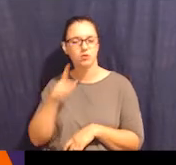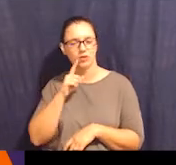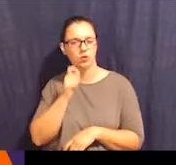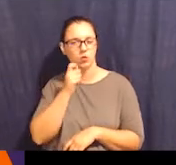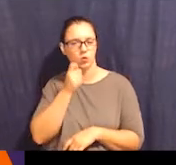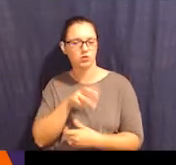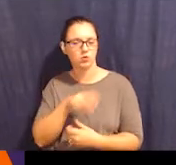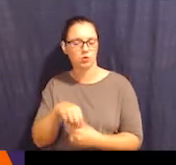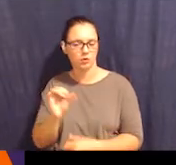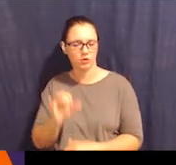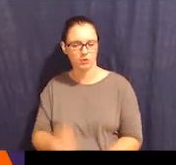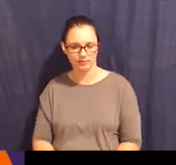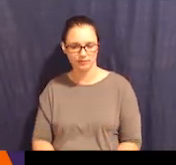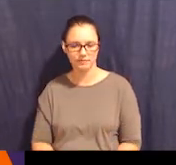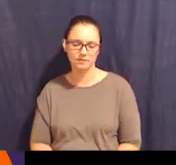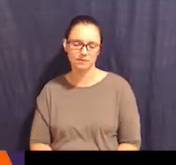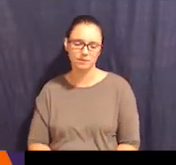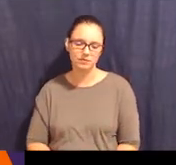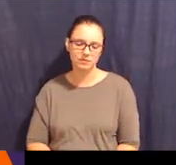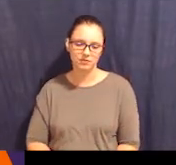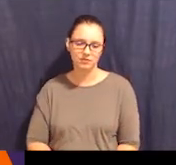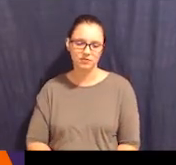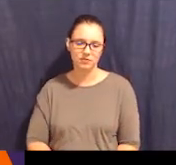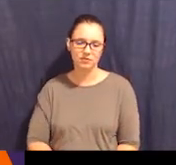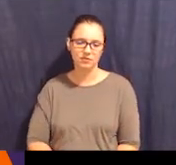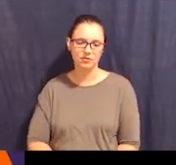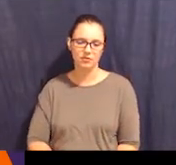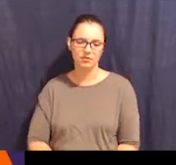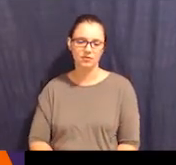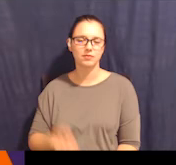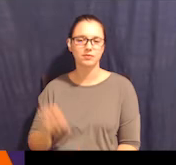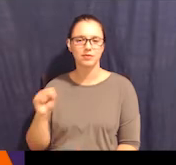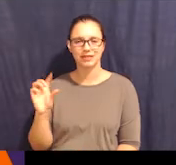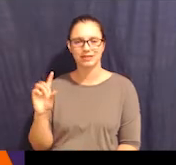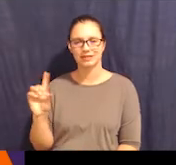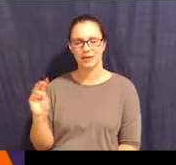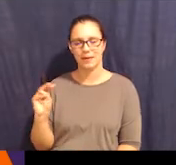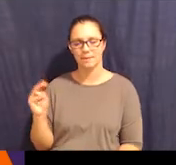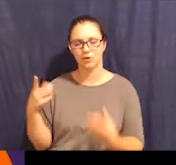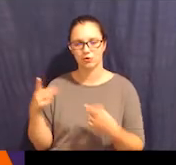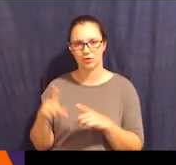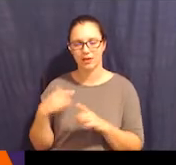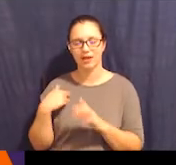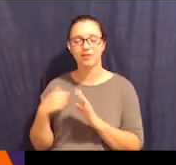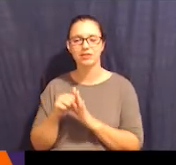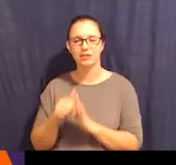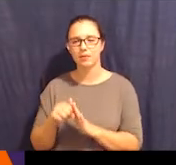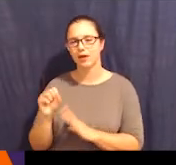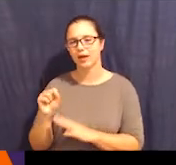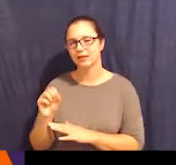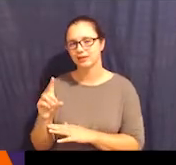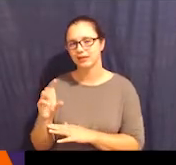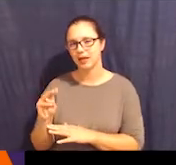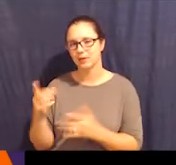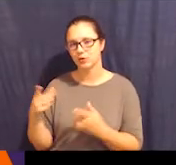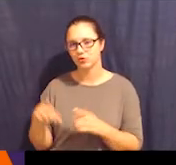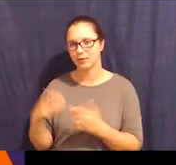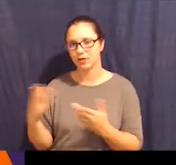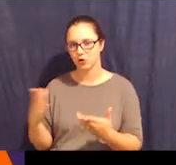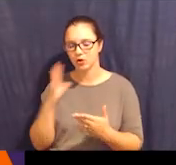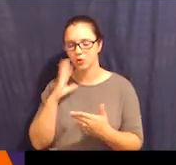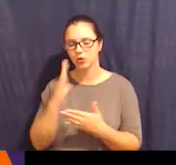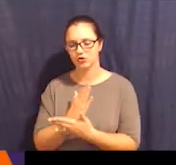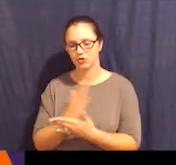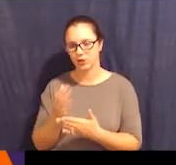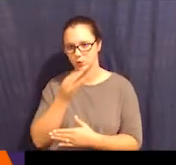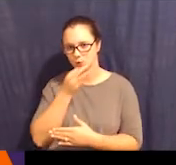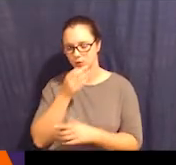SDM agreements. I have a sample SDM agreement here for you that I'll share in a moment. But before that, I wanted to go over, what do we usually